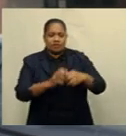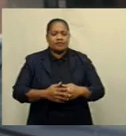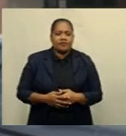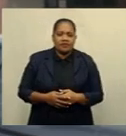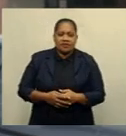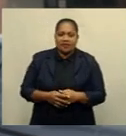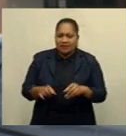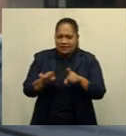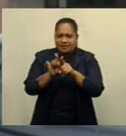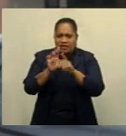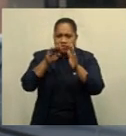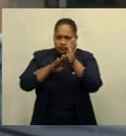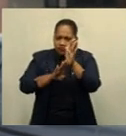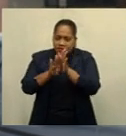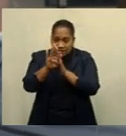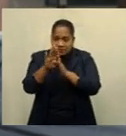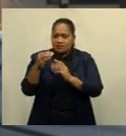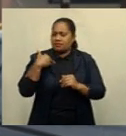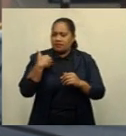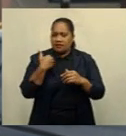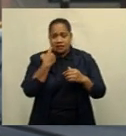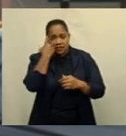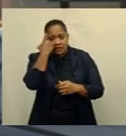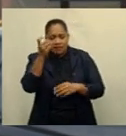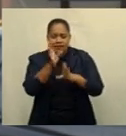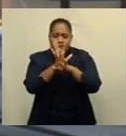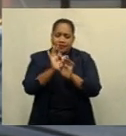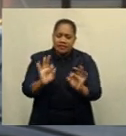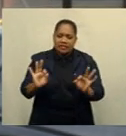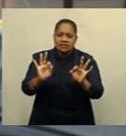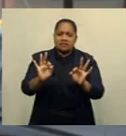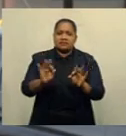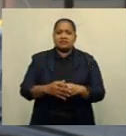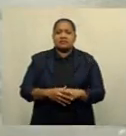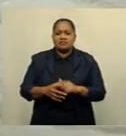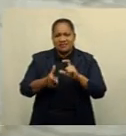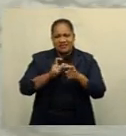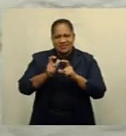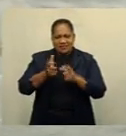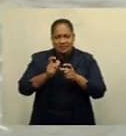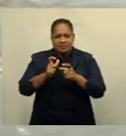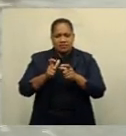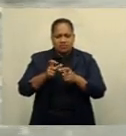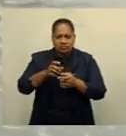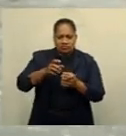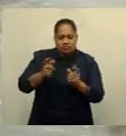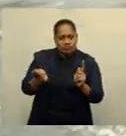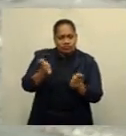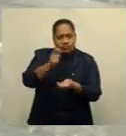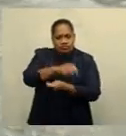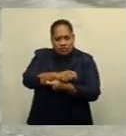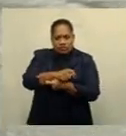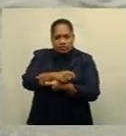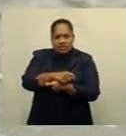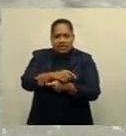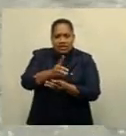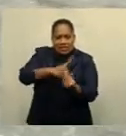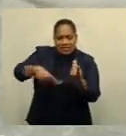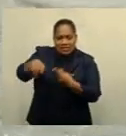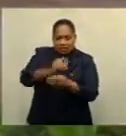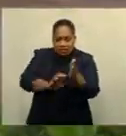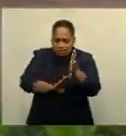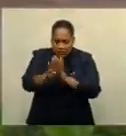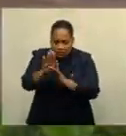resilient health care, peace and security, climate change and disaster resilience, economic reform and joint